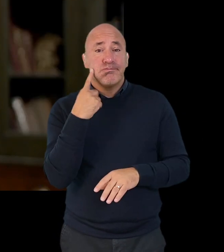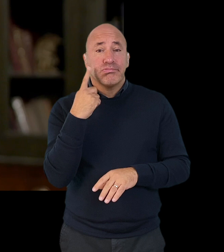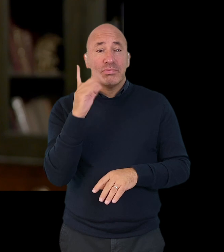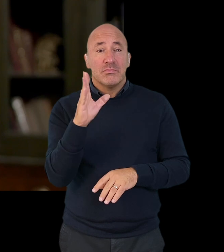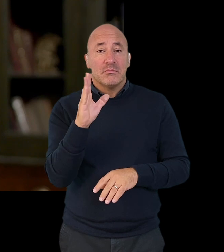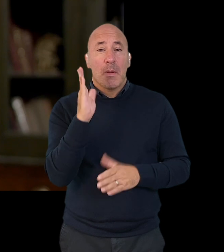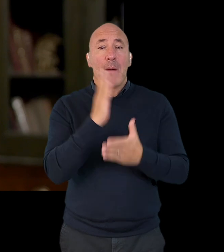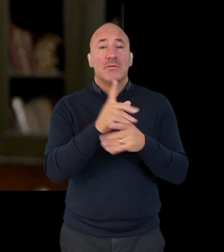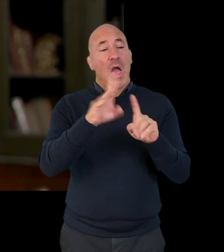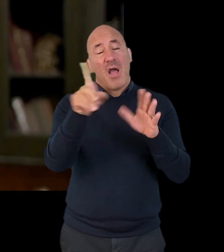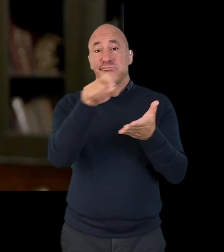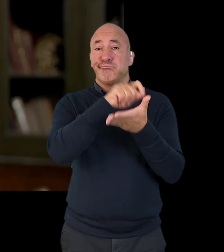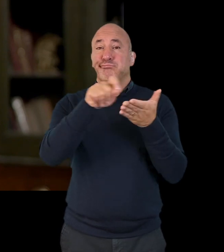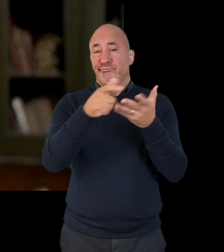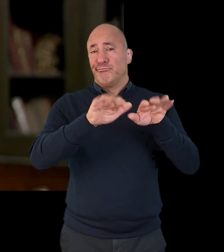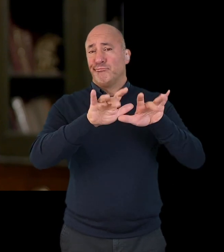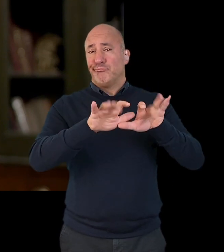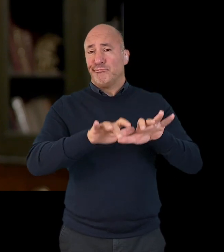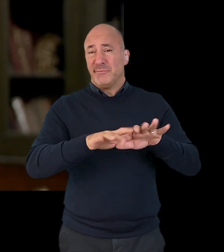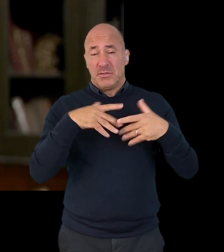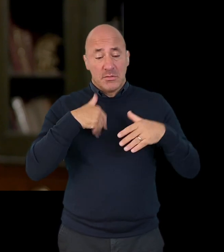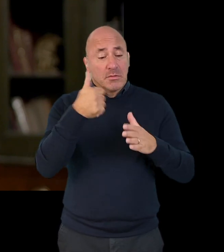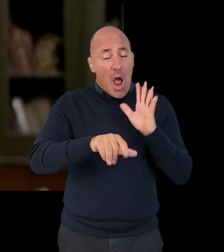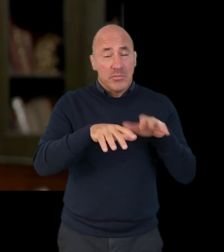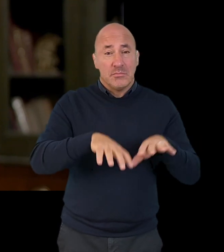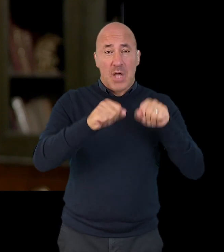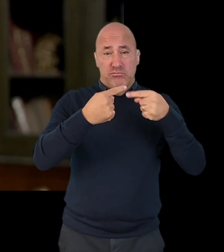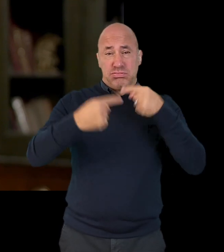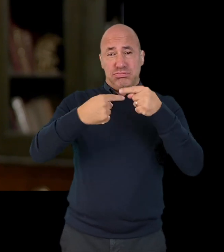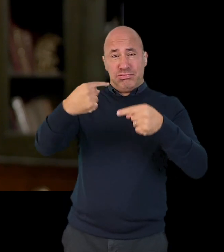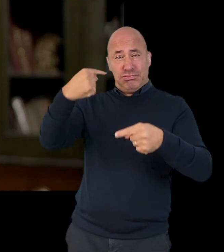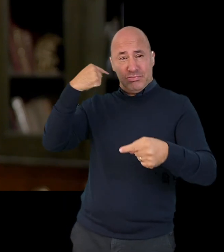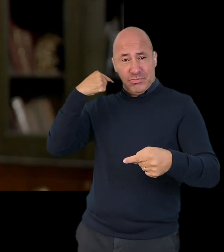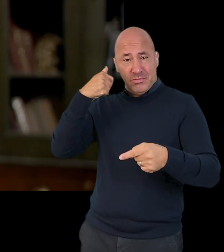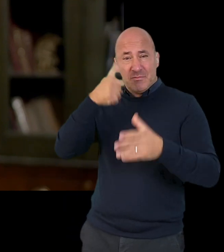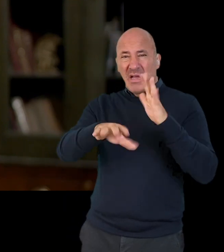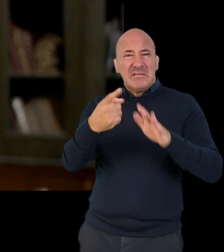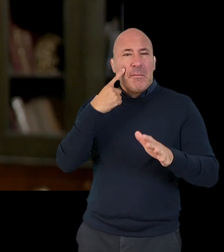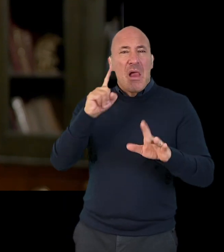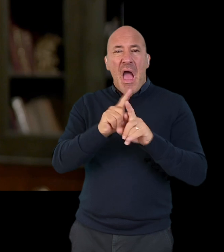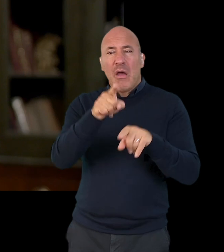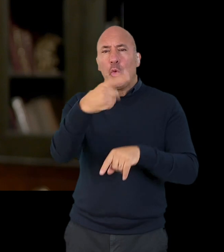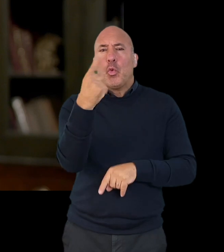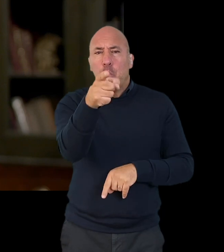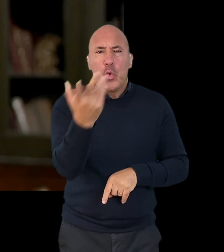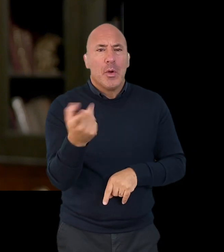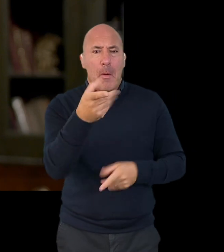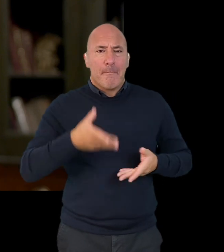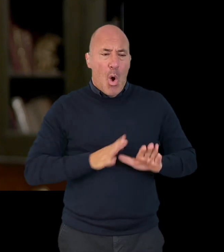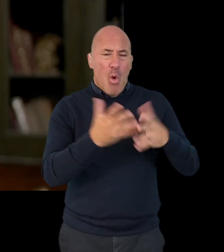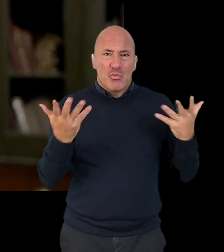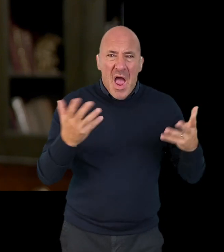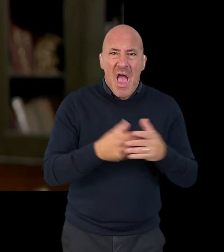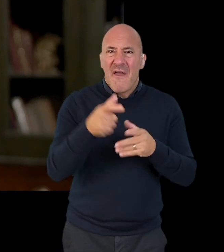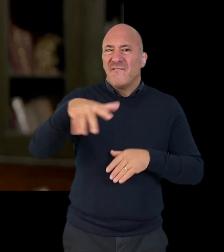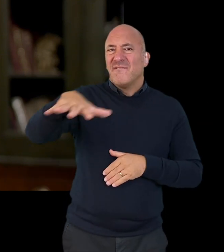It can be very simple. It has to be written. And you need to start at the beginning. And start with the easy things like who you